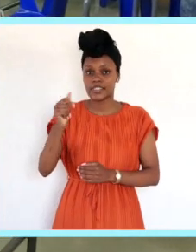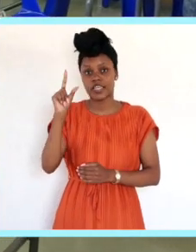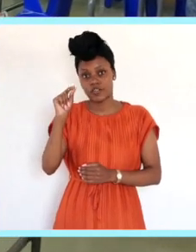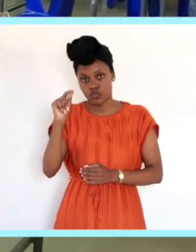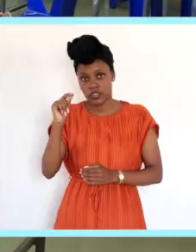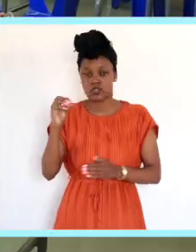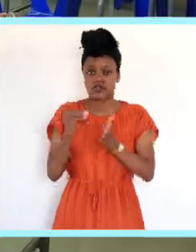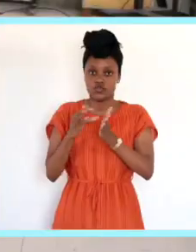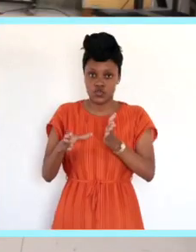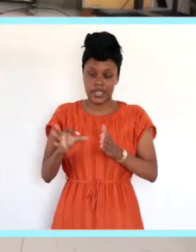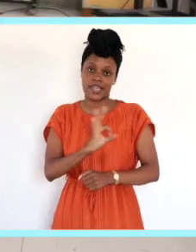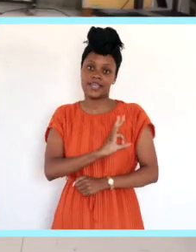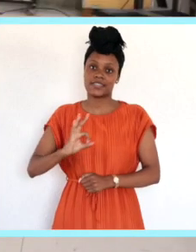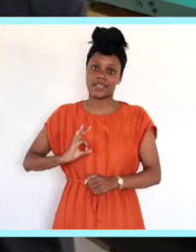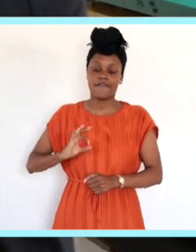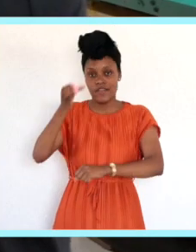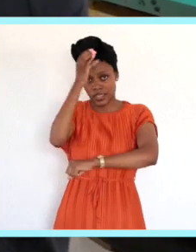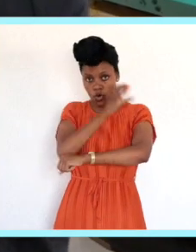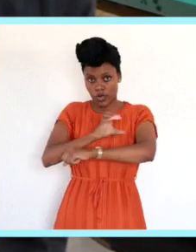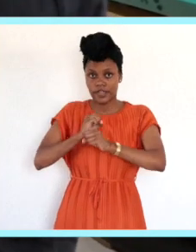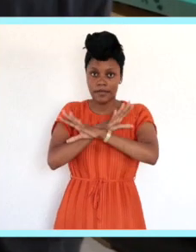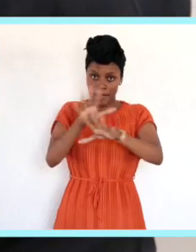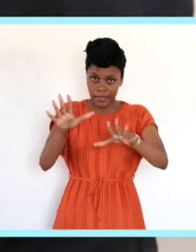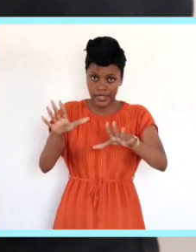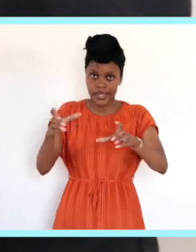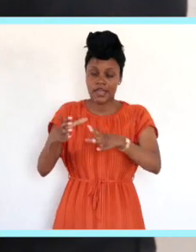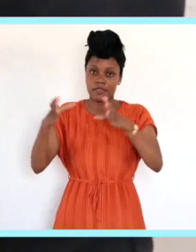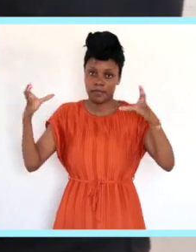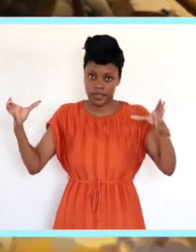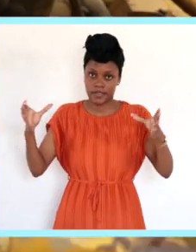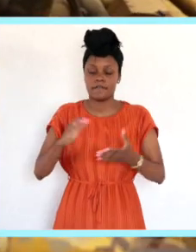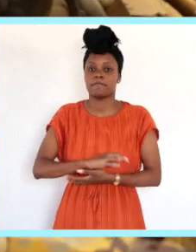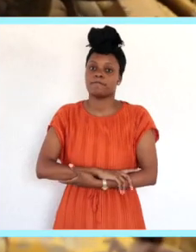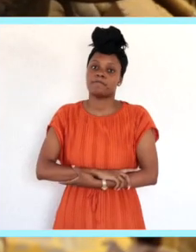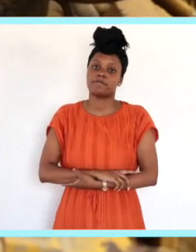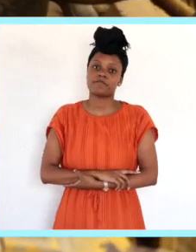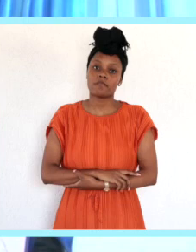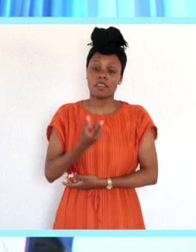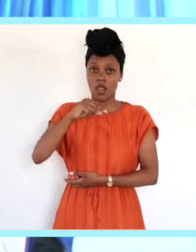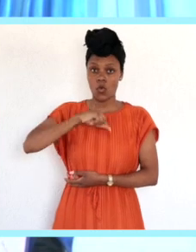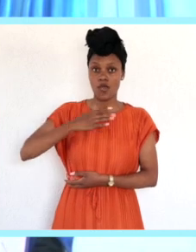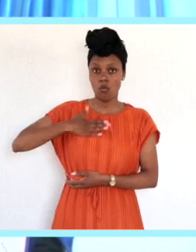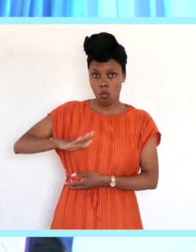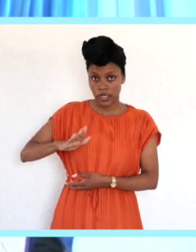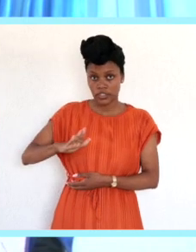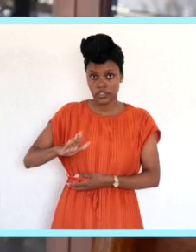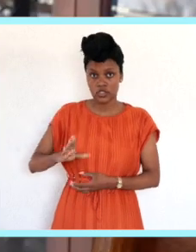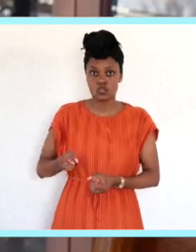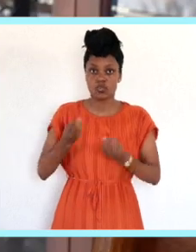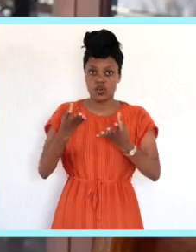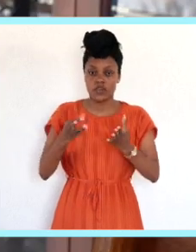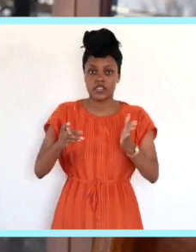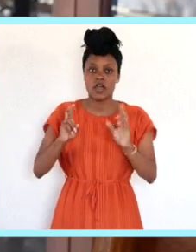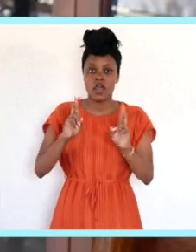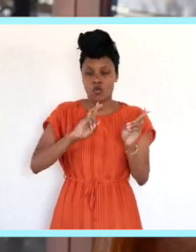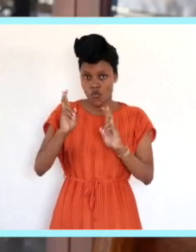interests of our students, our staff, the college and the public at large because ultimately we want to produce work